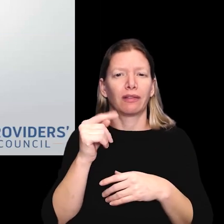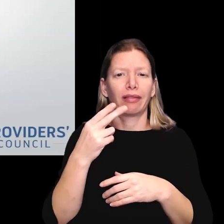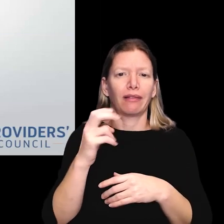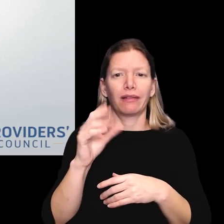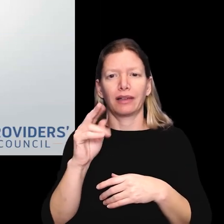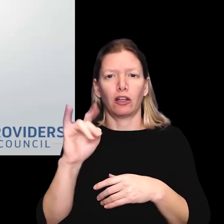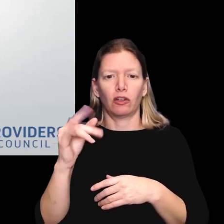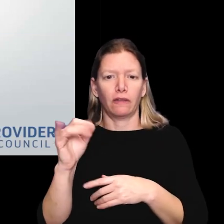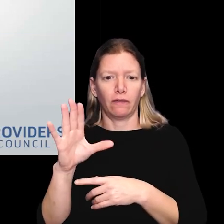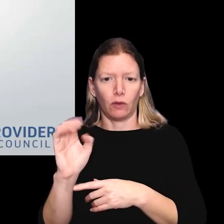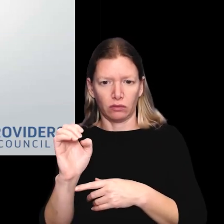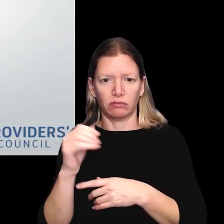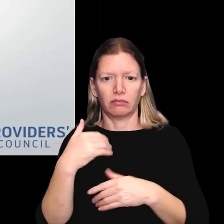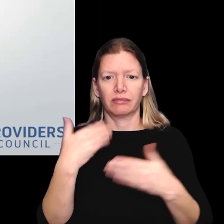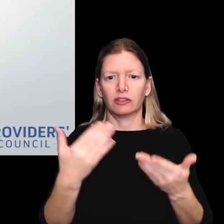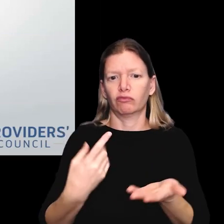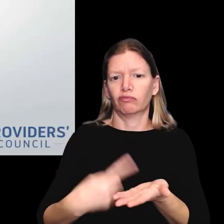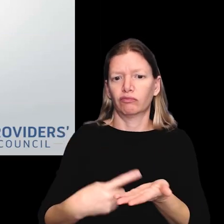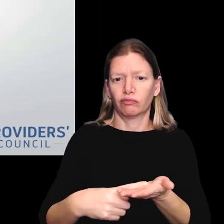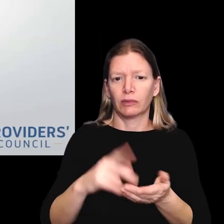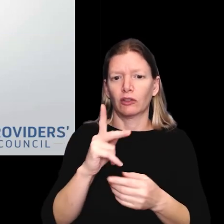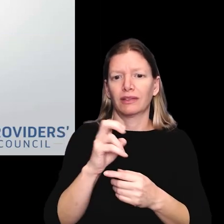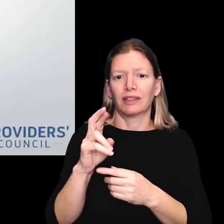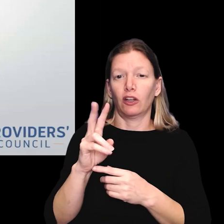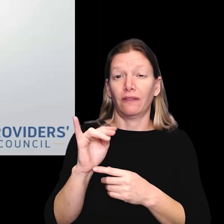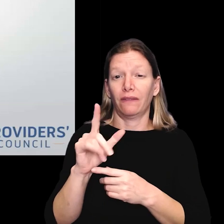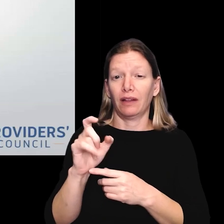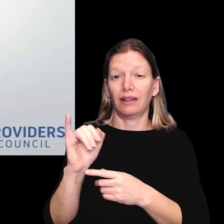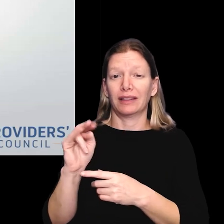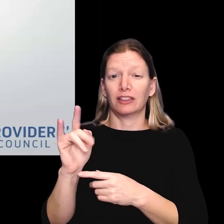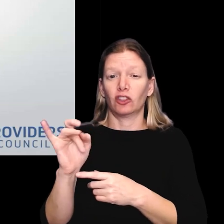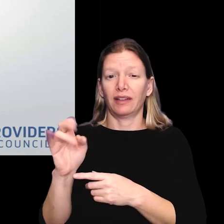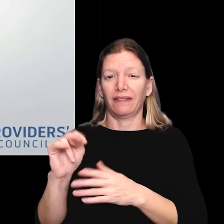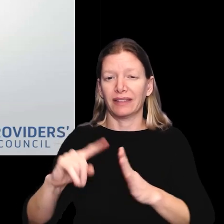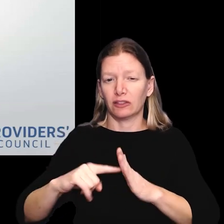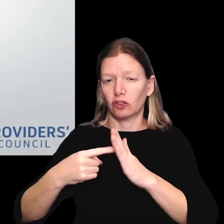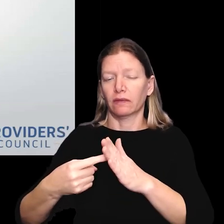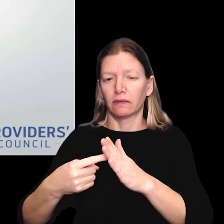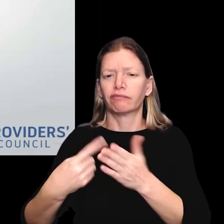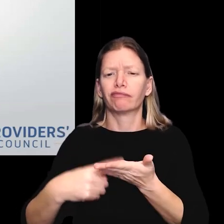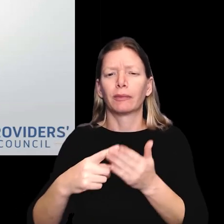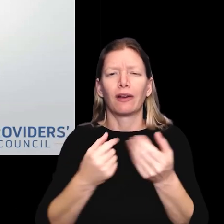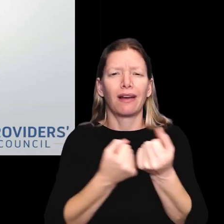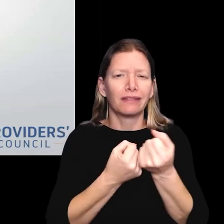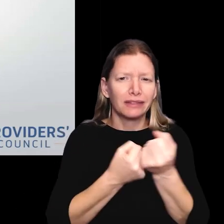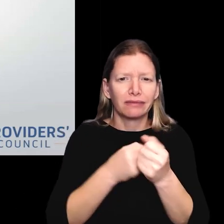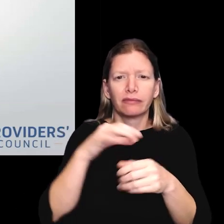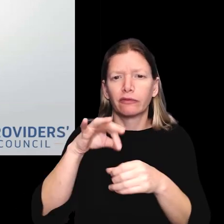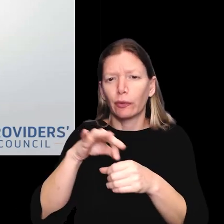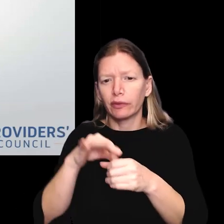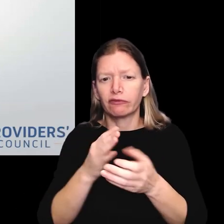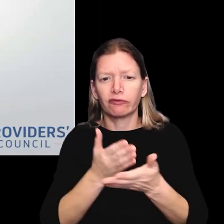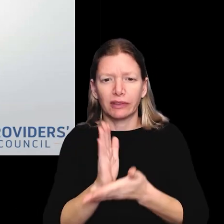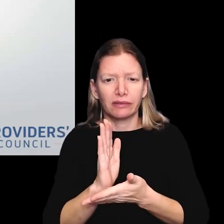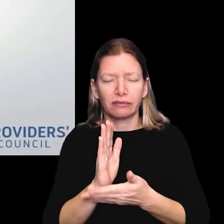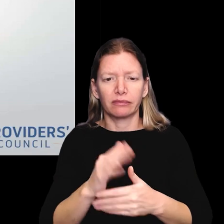manager of the caring force. And I'm here to chat about our care about initiative and talk about advocacy